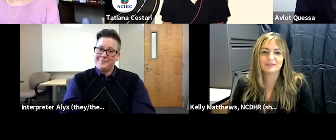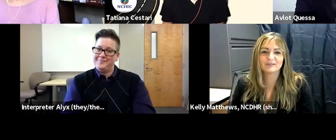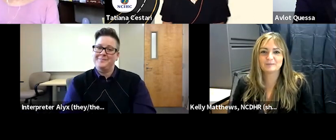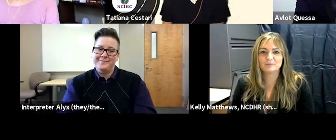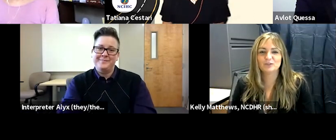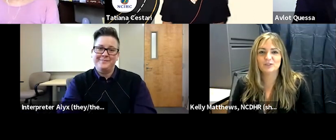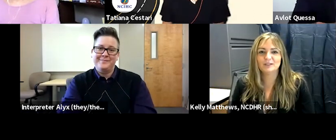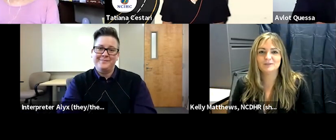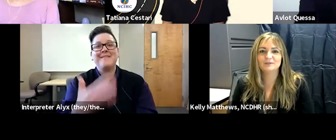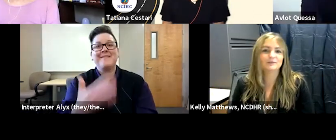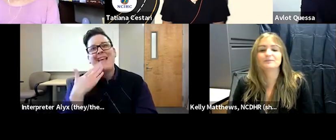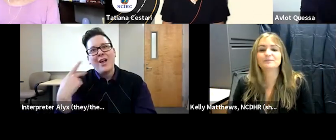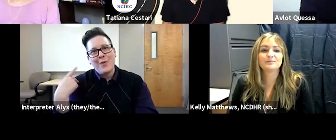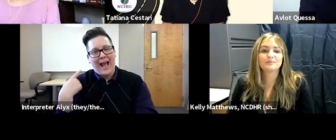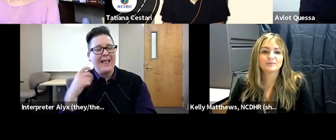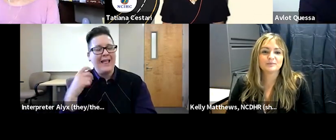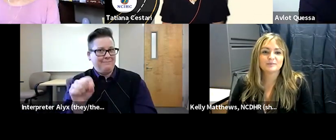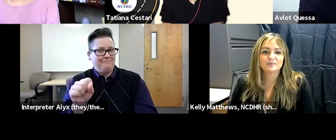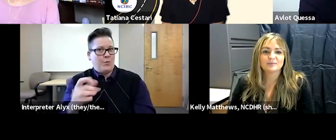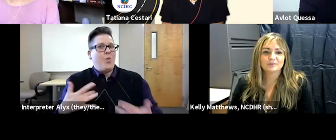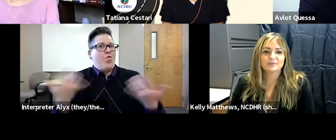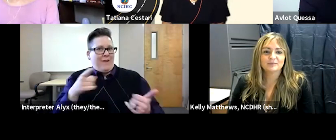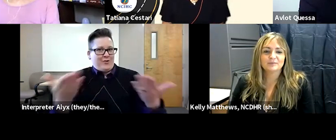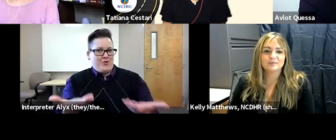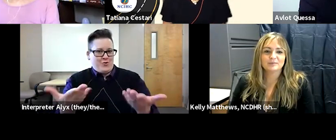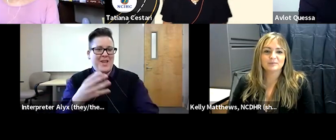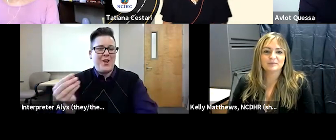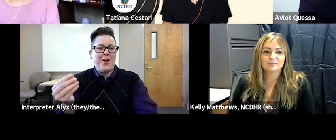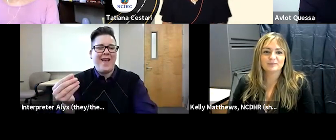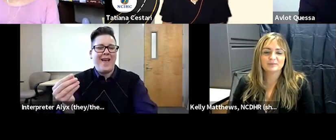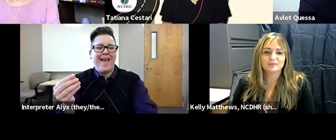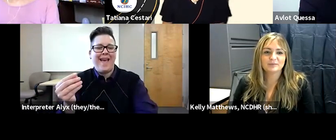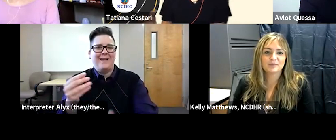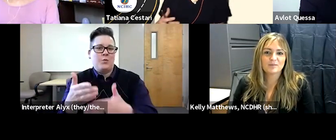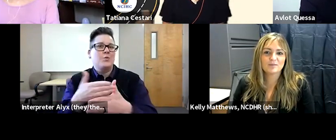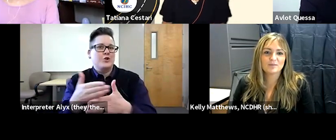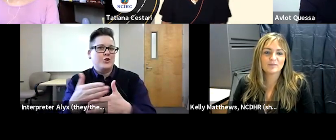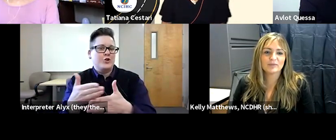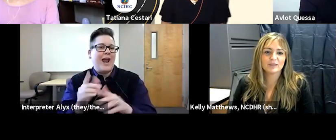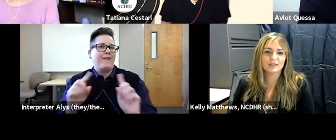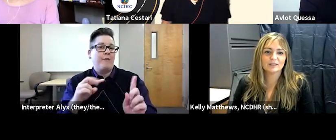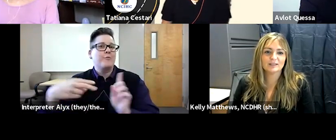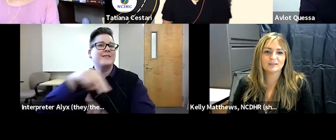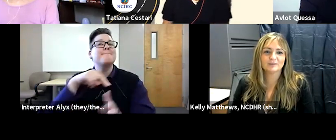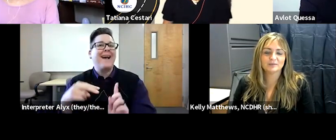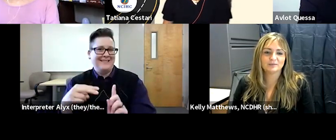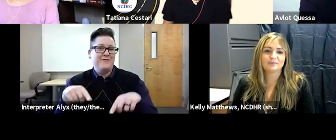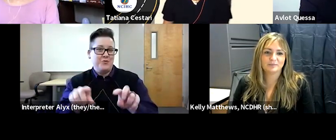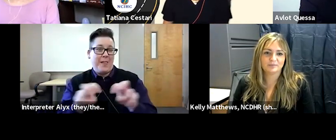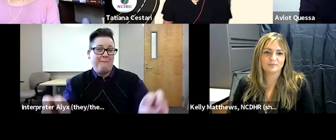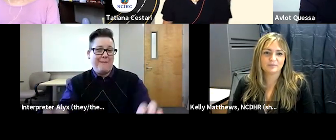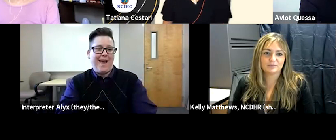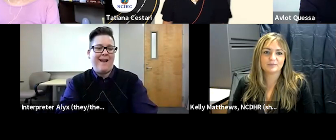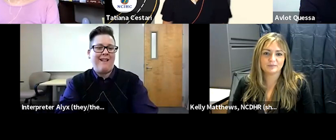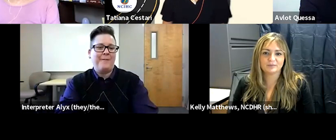thank you kelly we'll we're thrilled to have you and um share different perspectives uh during this panel